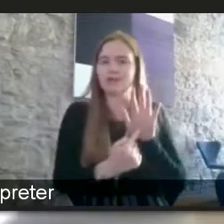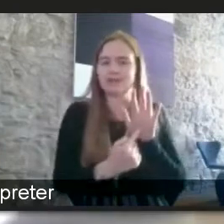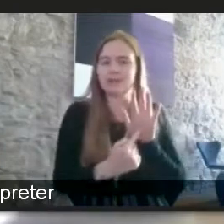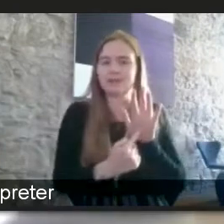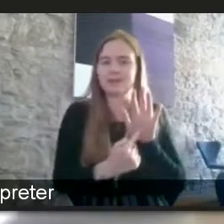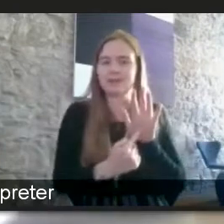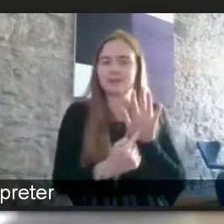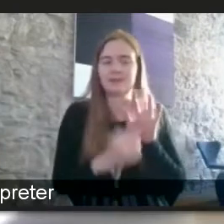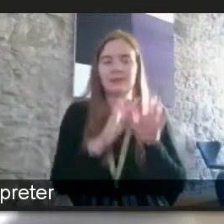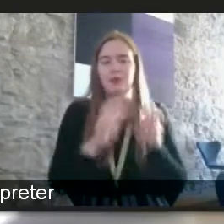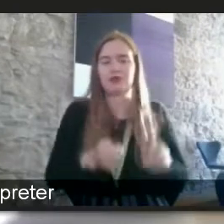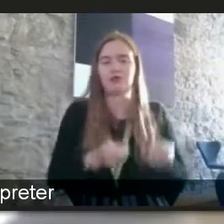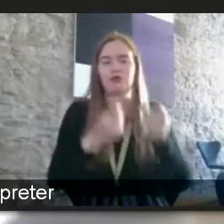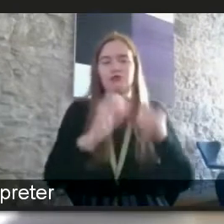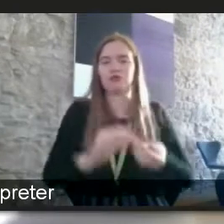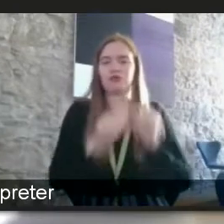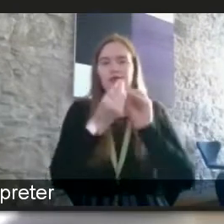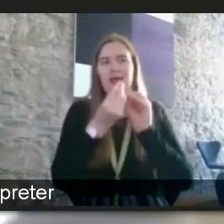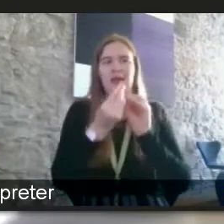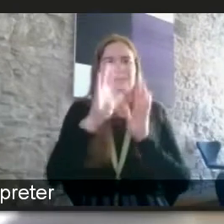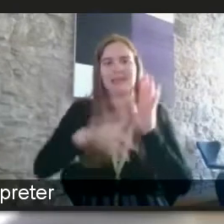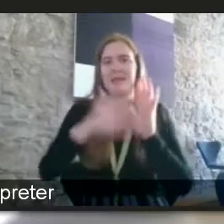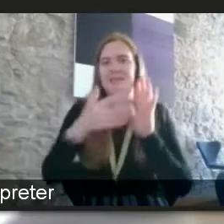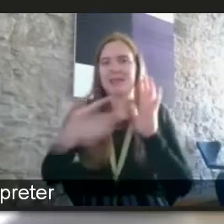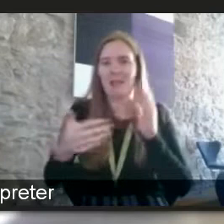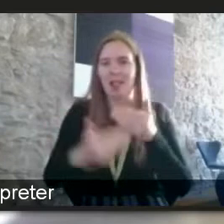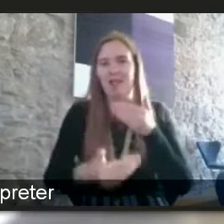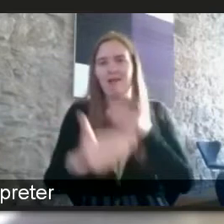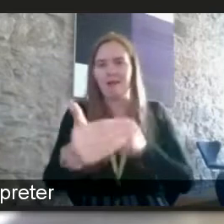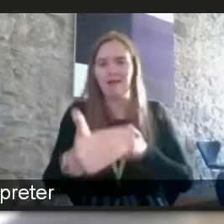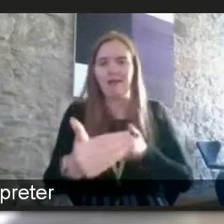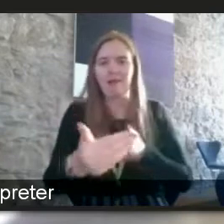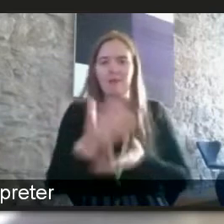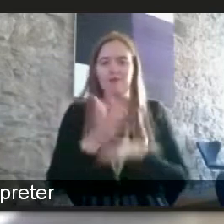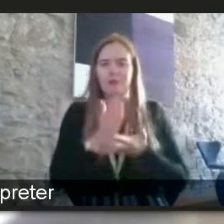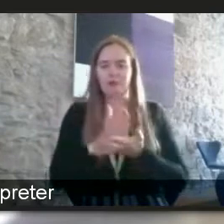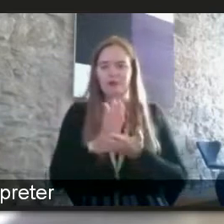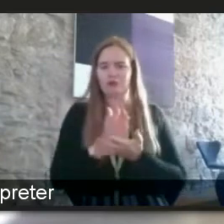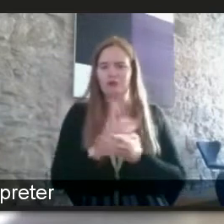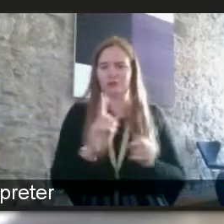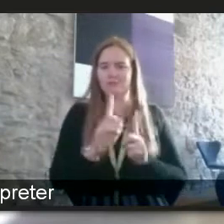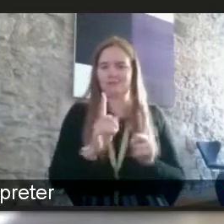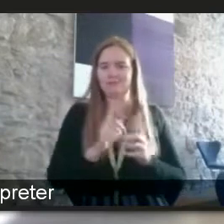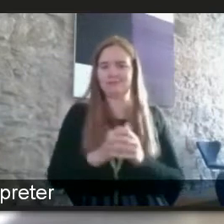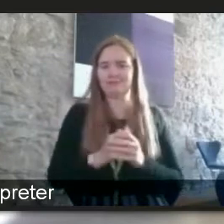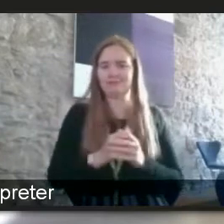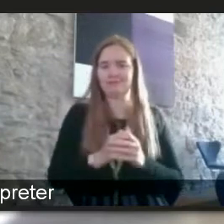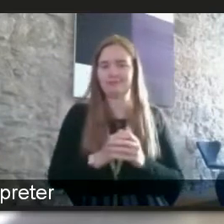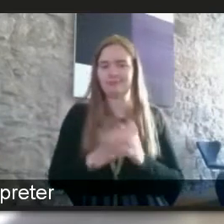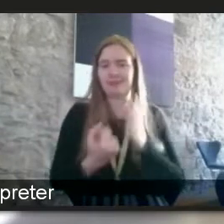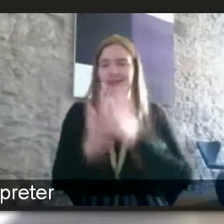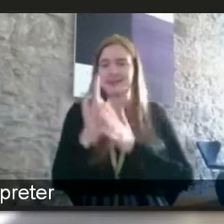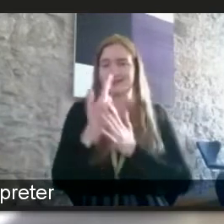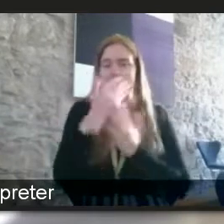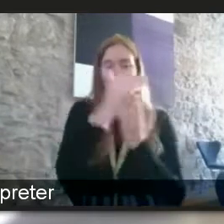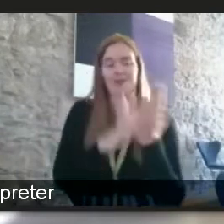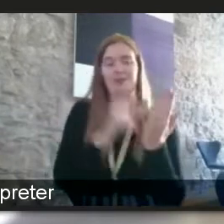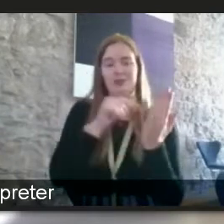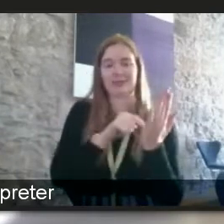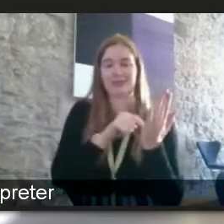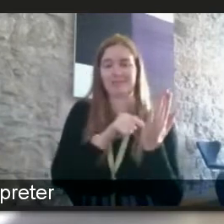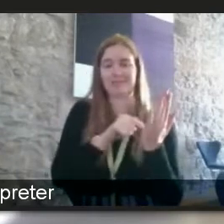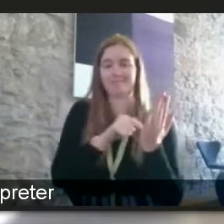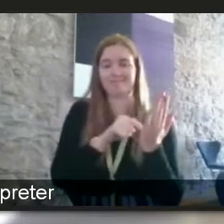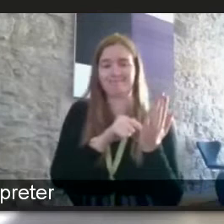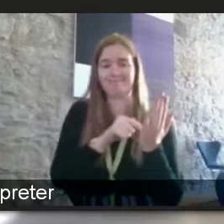not going to come up with a prescriptive timetable here but one thing is absolutely true is that existing legislation actually in many